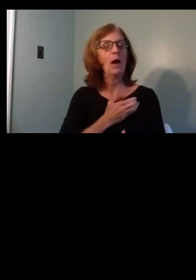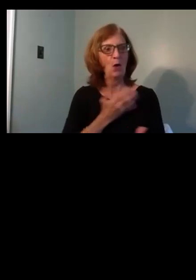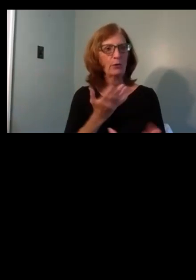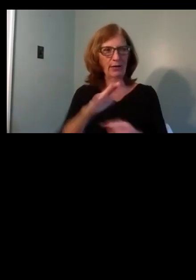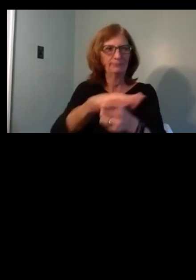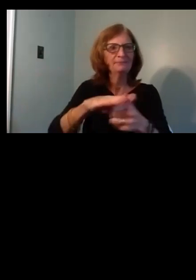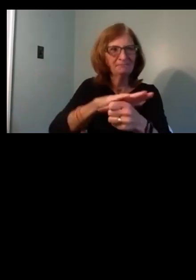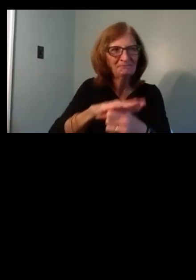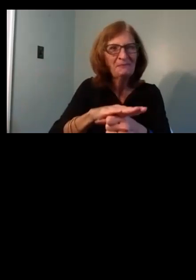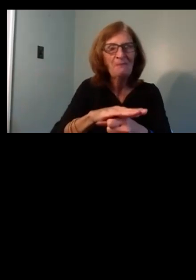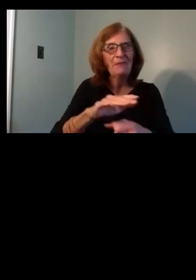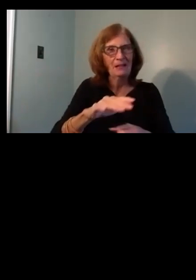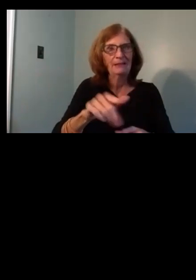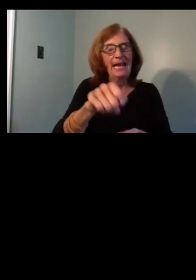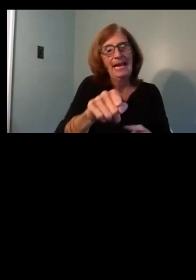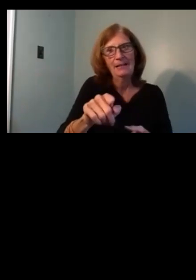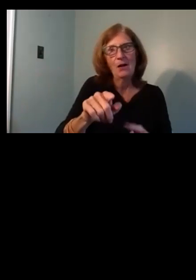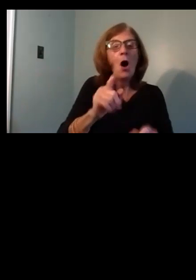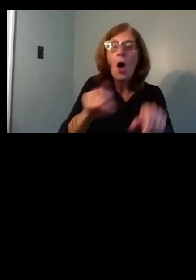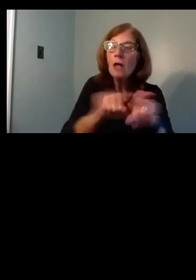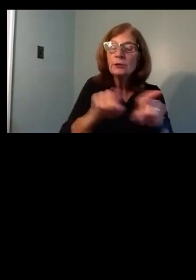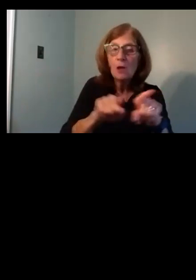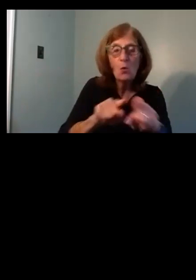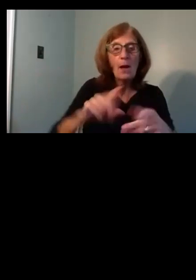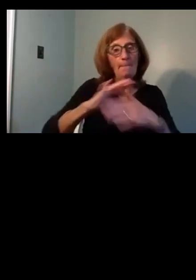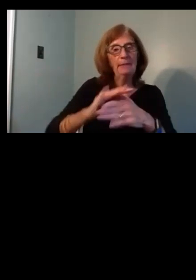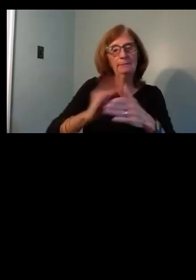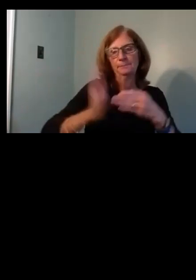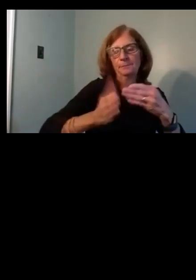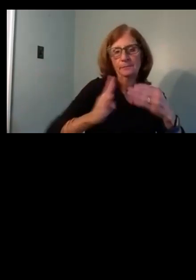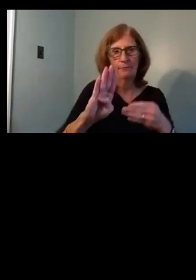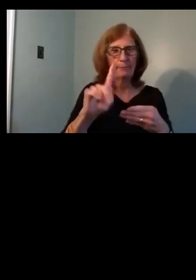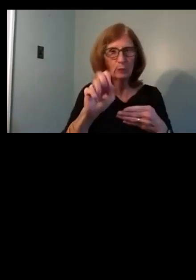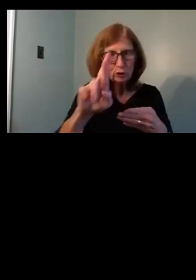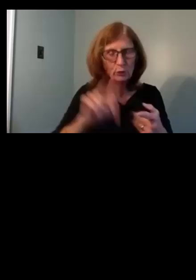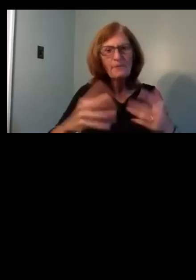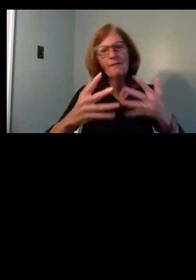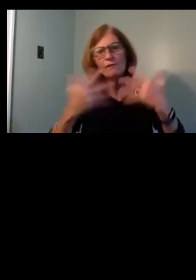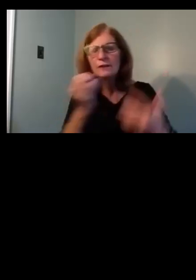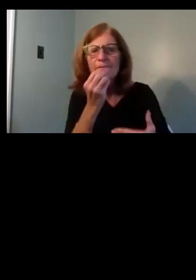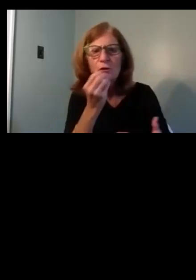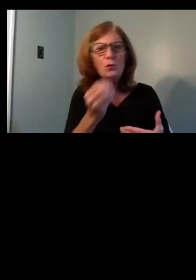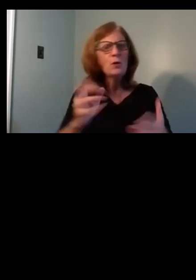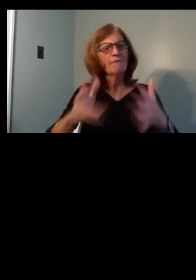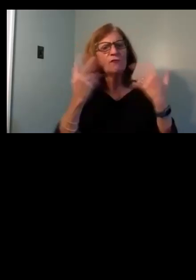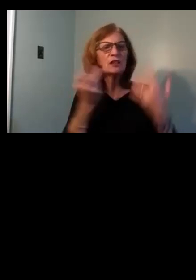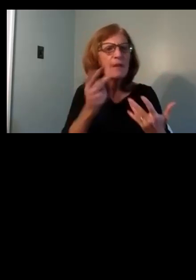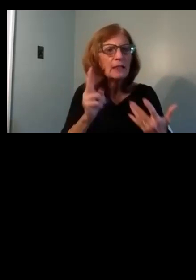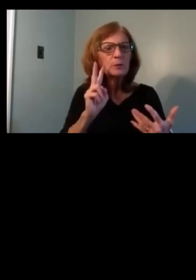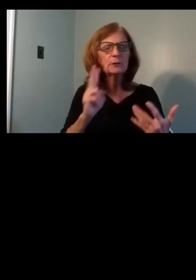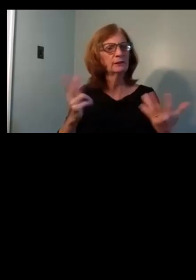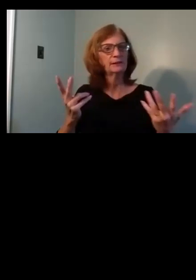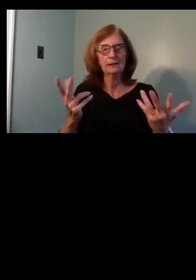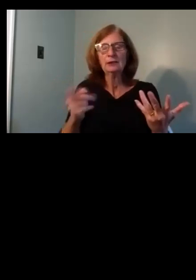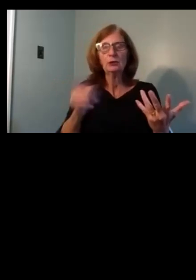while also bringing the butcher to the neighborhood, which will also provide fresh food, fresh vegetables, fresh meat. So I think this is really